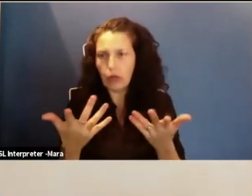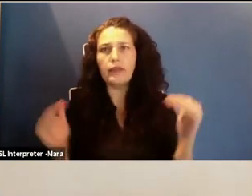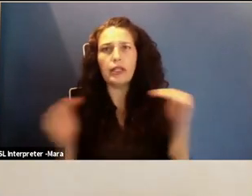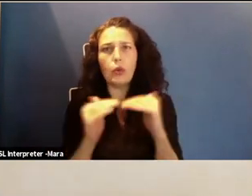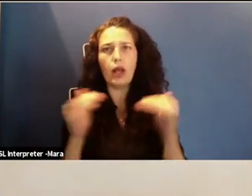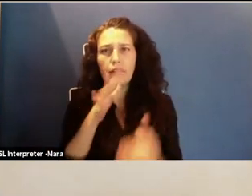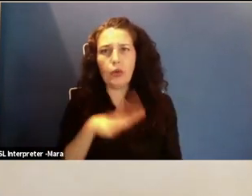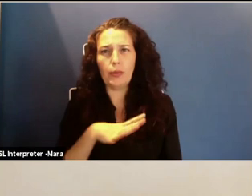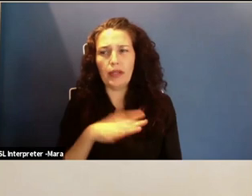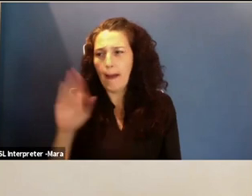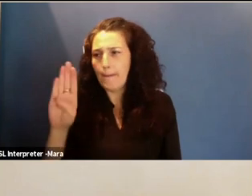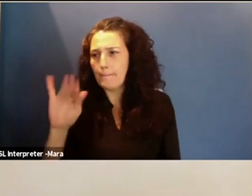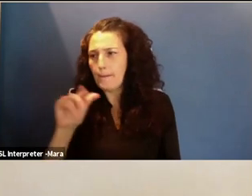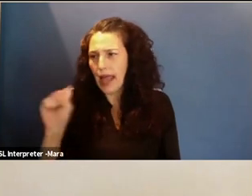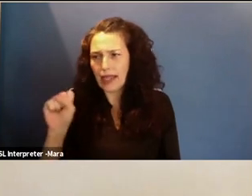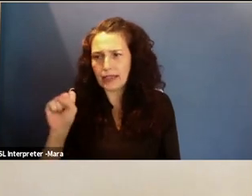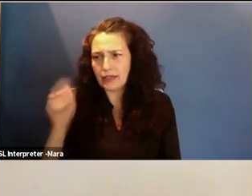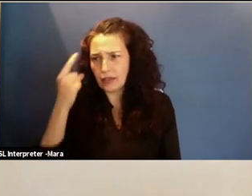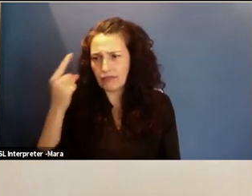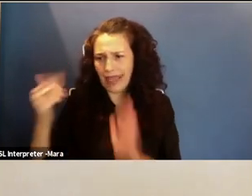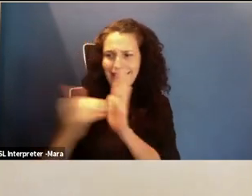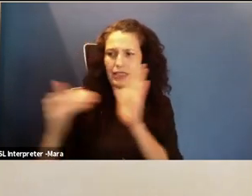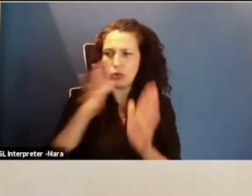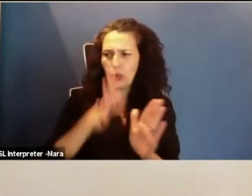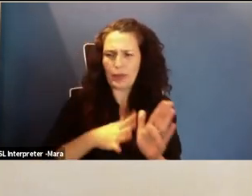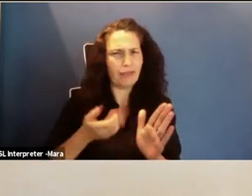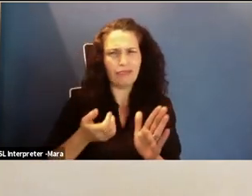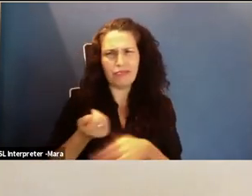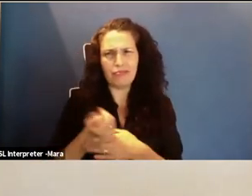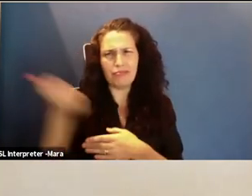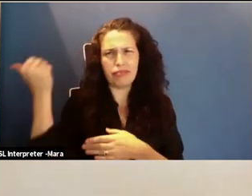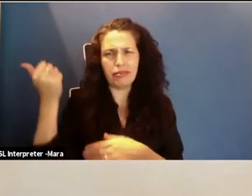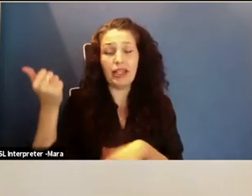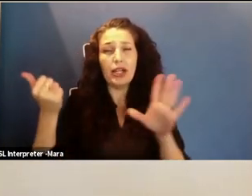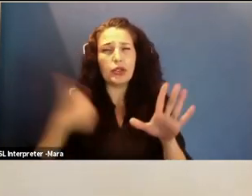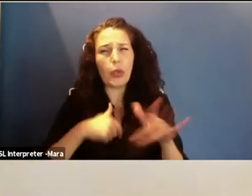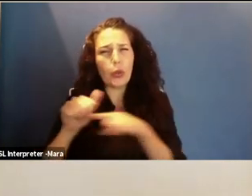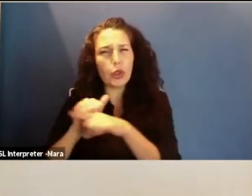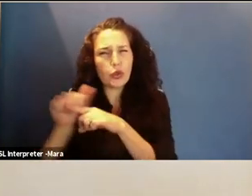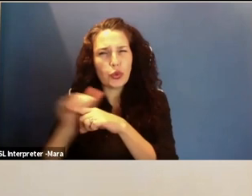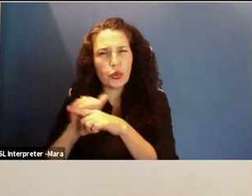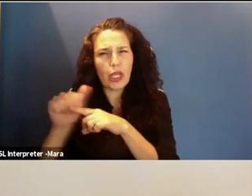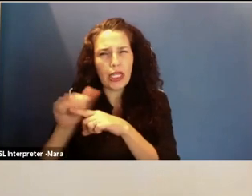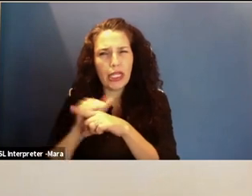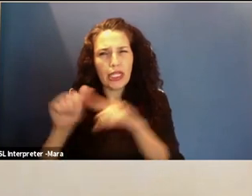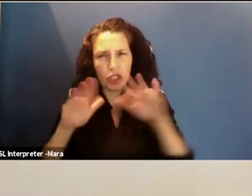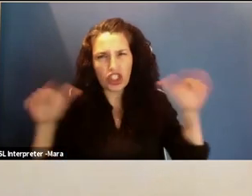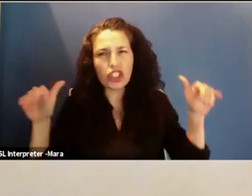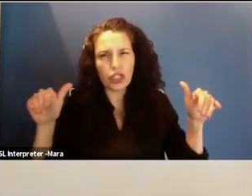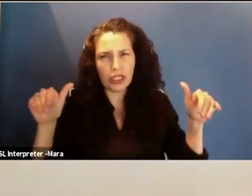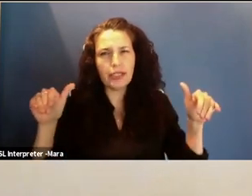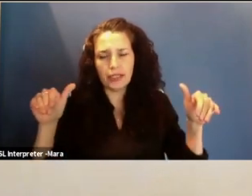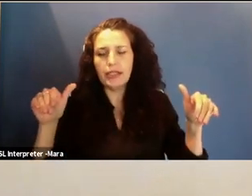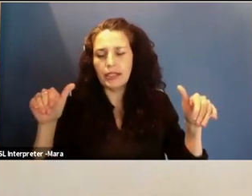And yet, here we were training kids to have it without even realizing it that we were doing that. So